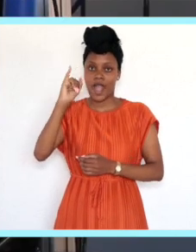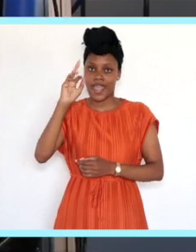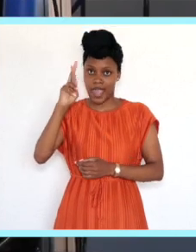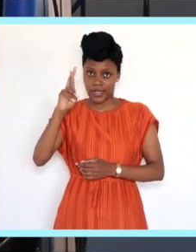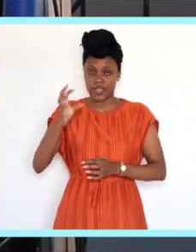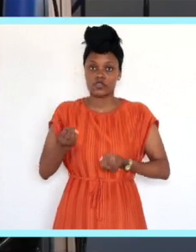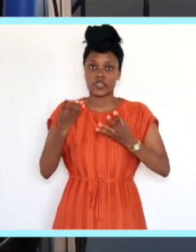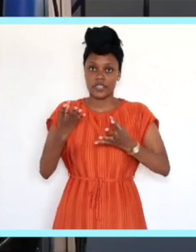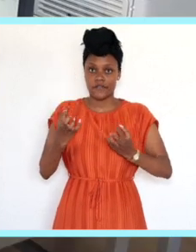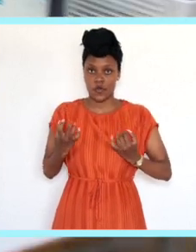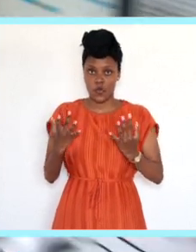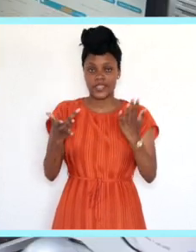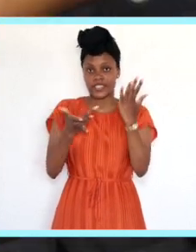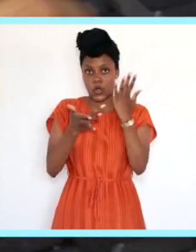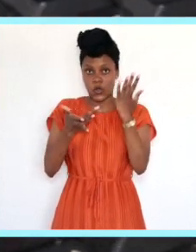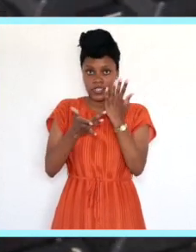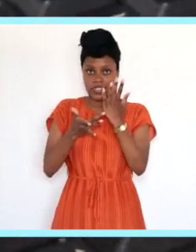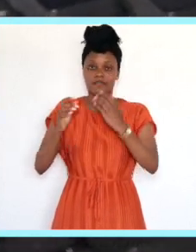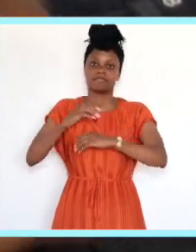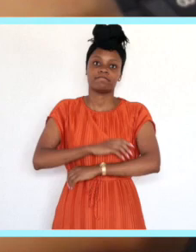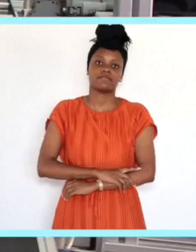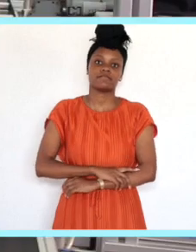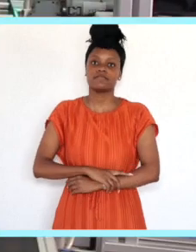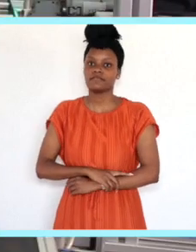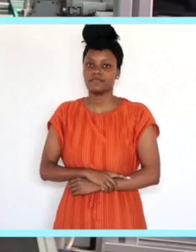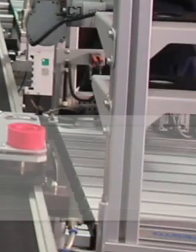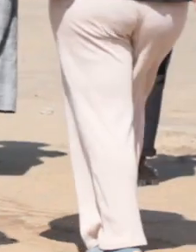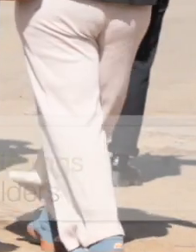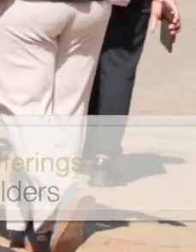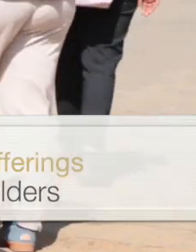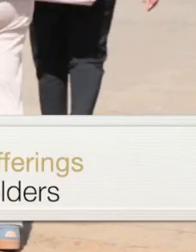promote 4IR and also promote green technology.